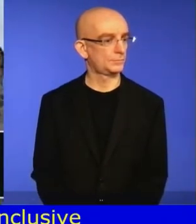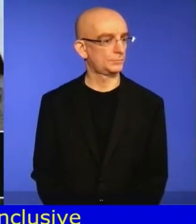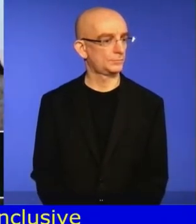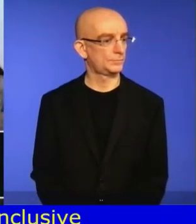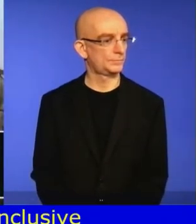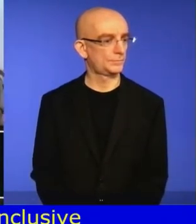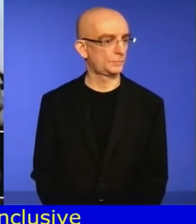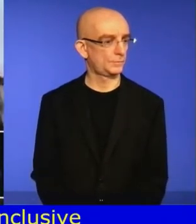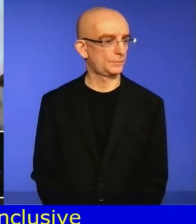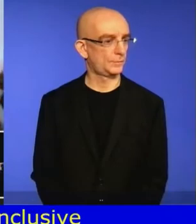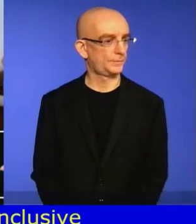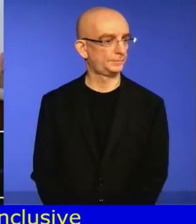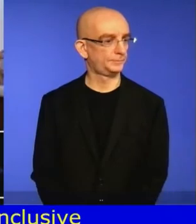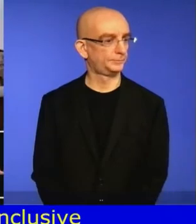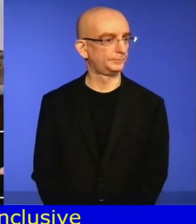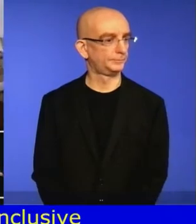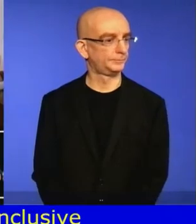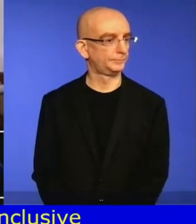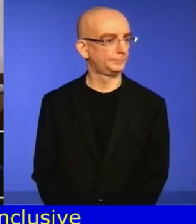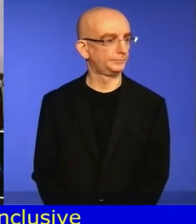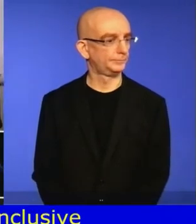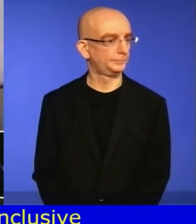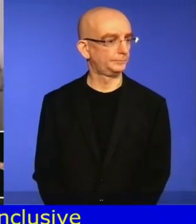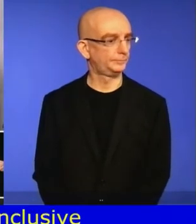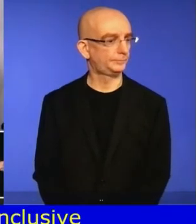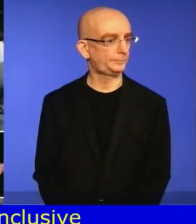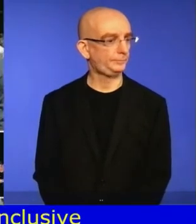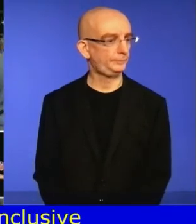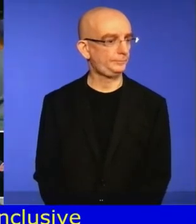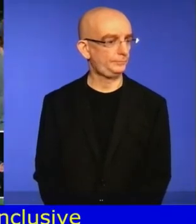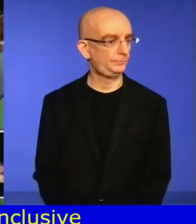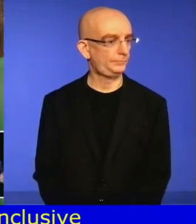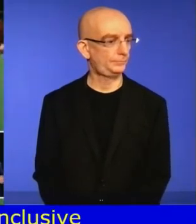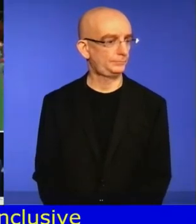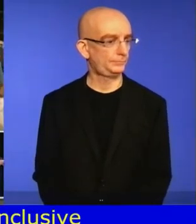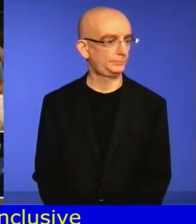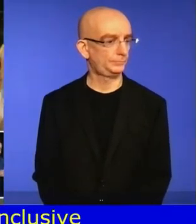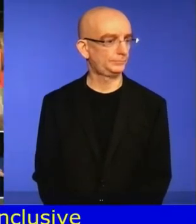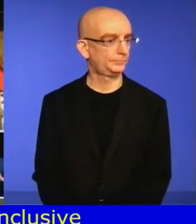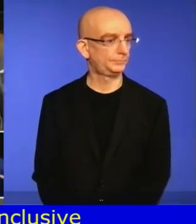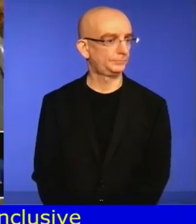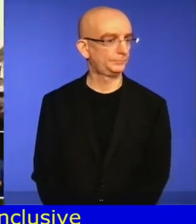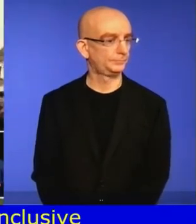institutions that provide services to the public as well as to the community.